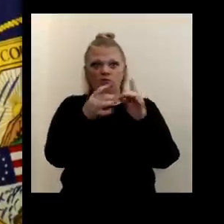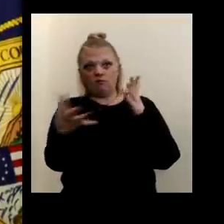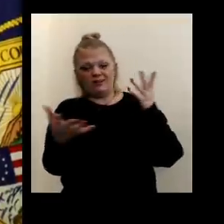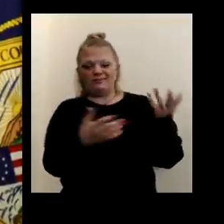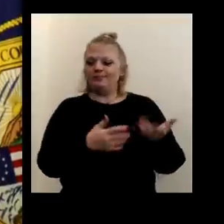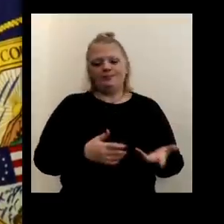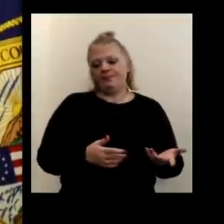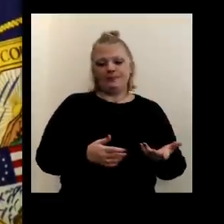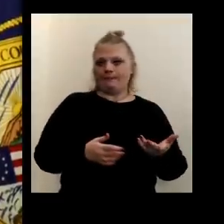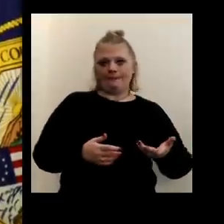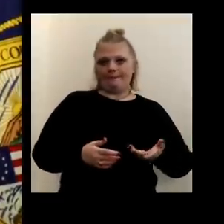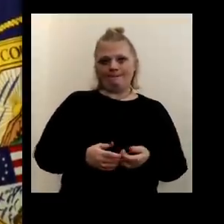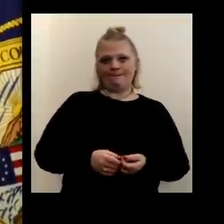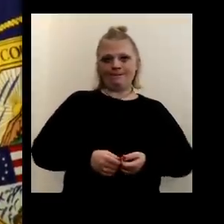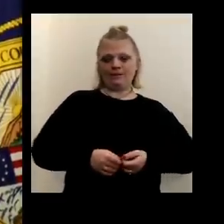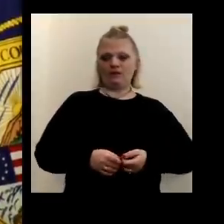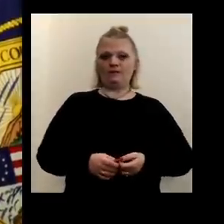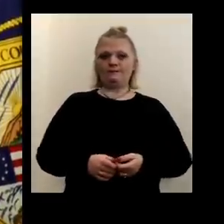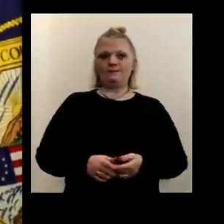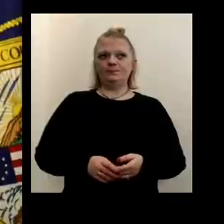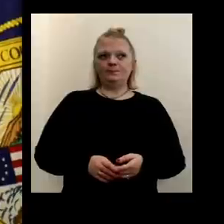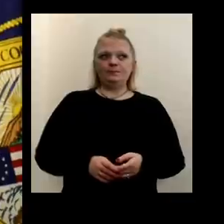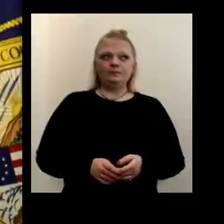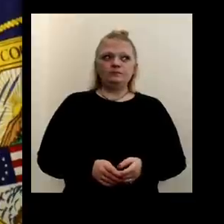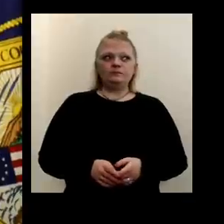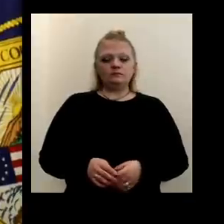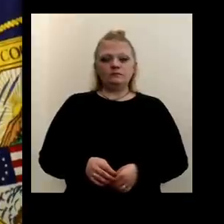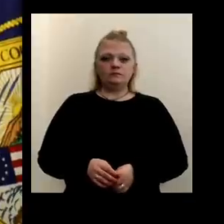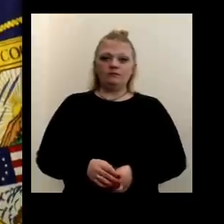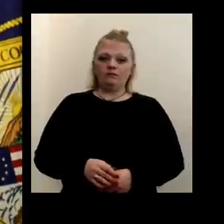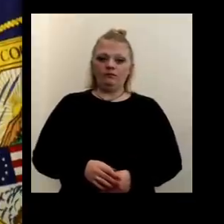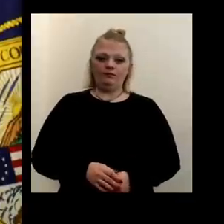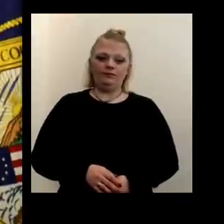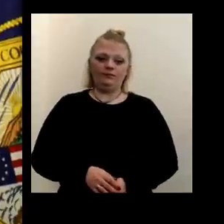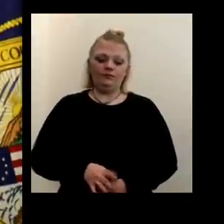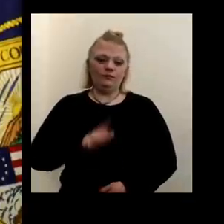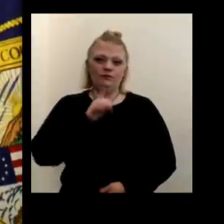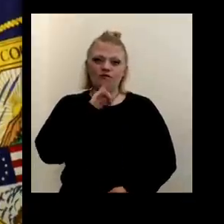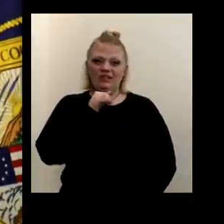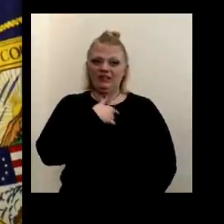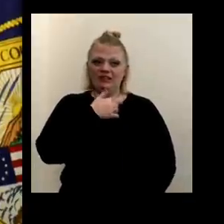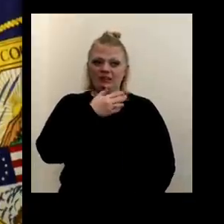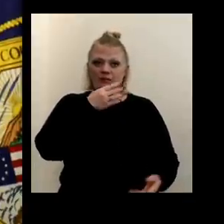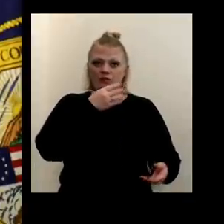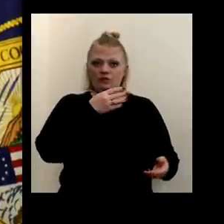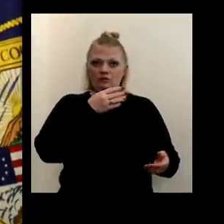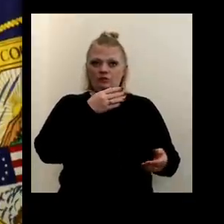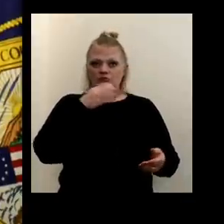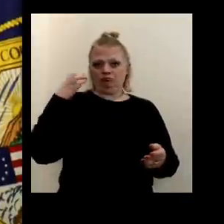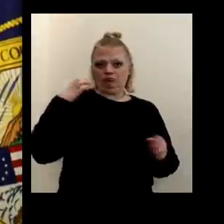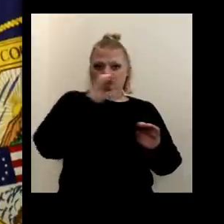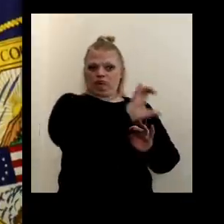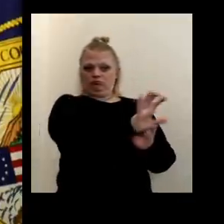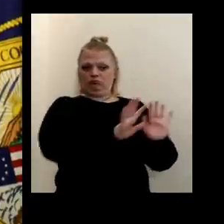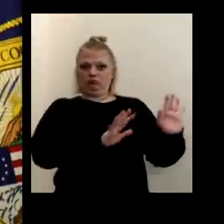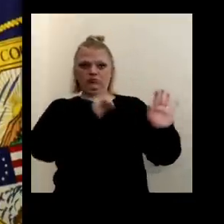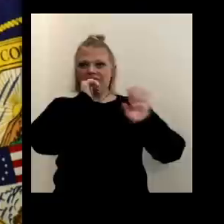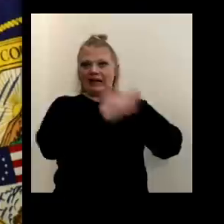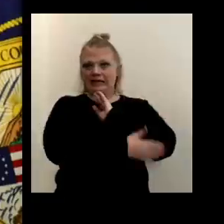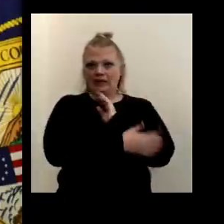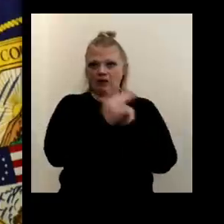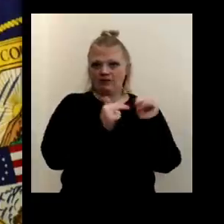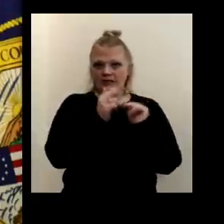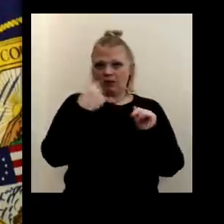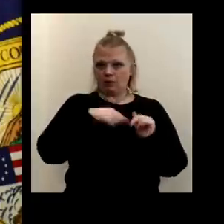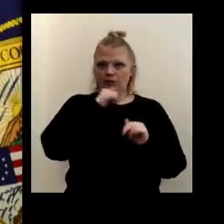I'm going to, uh, kind of put it in the hands of others at this point. It's not a county facility. We don't control it.